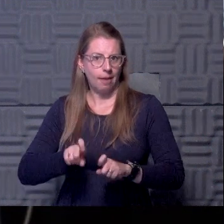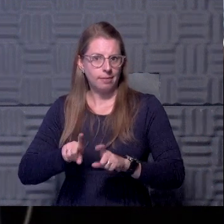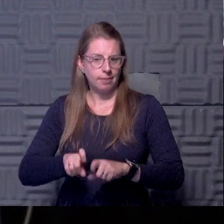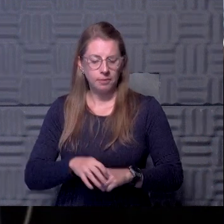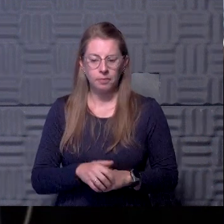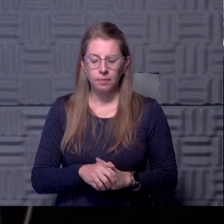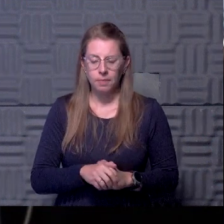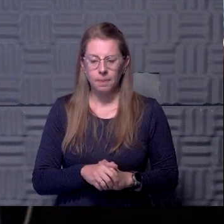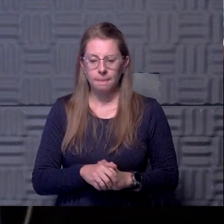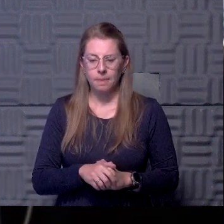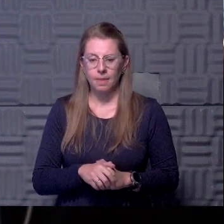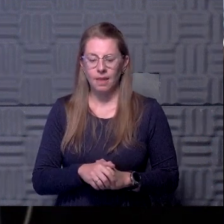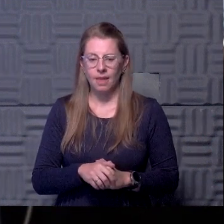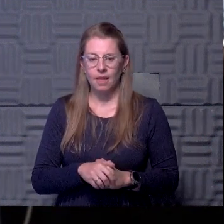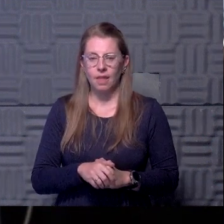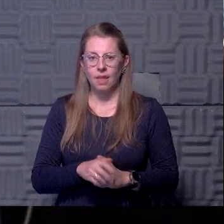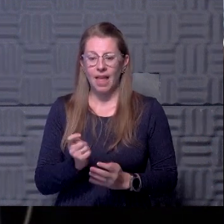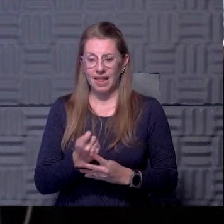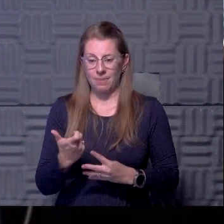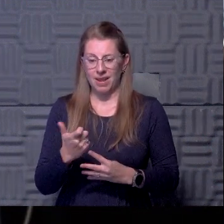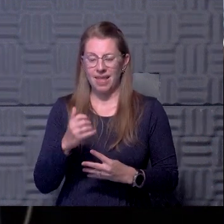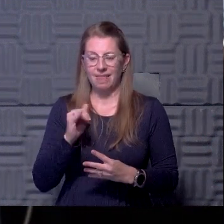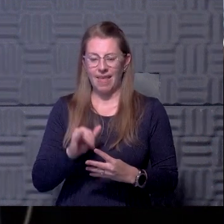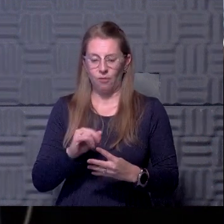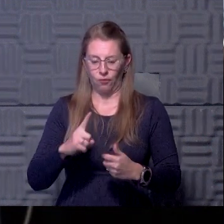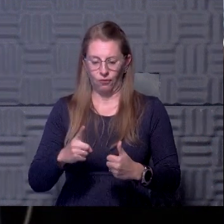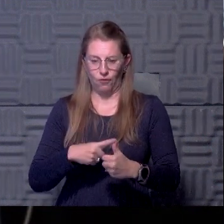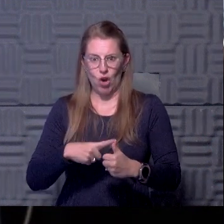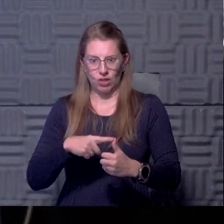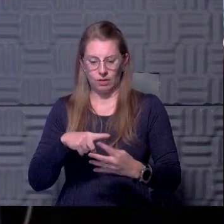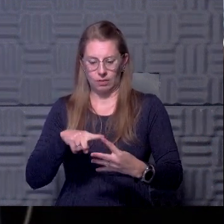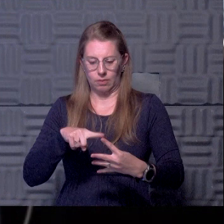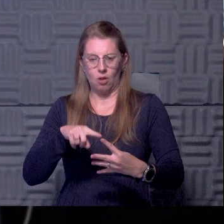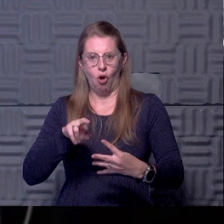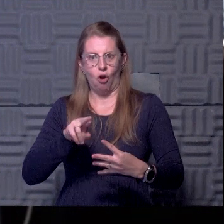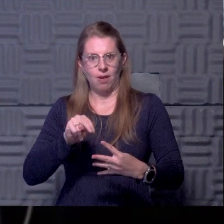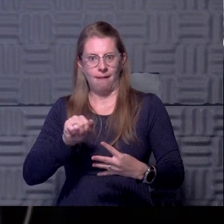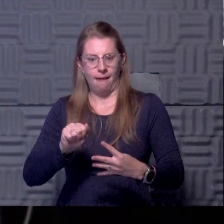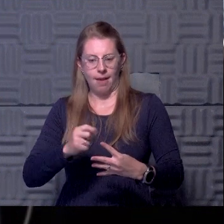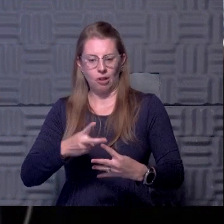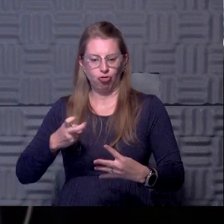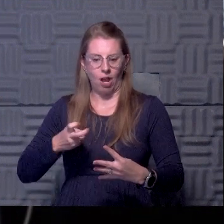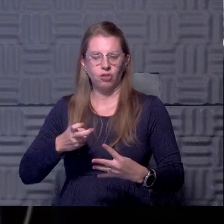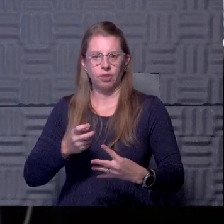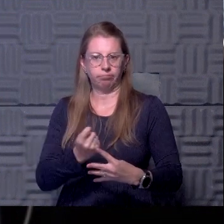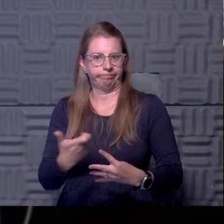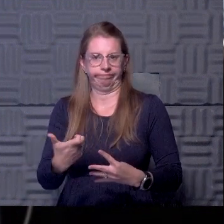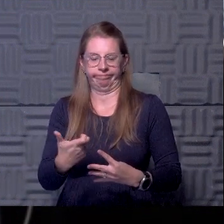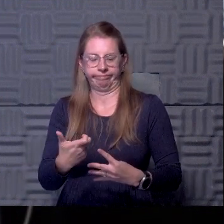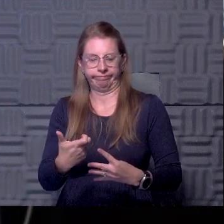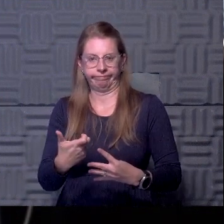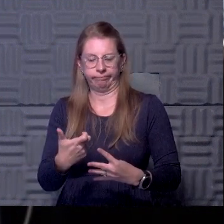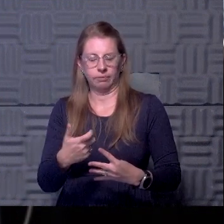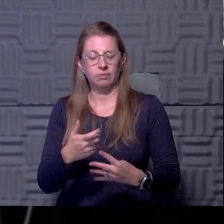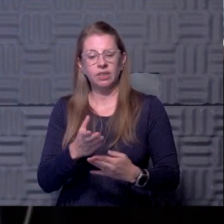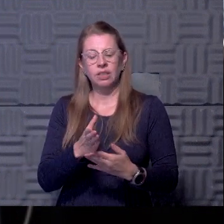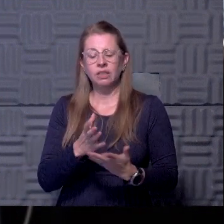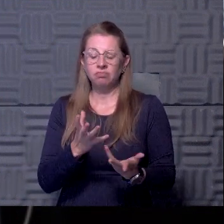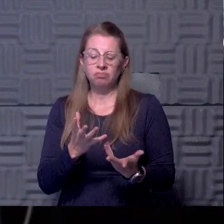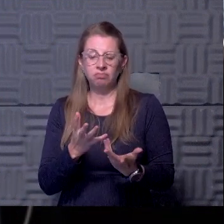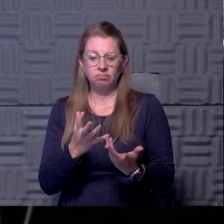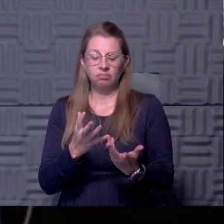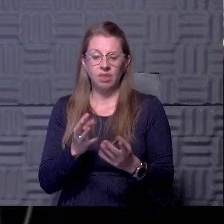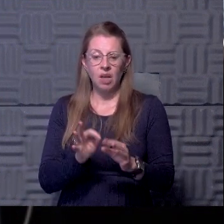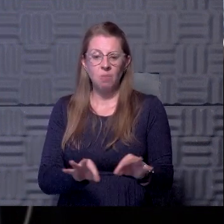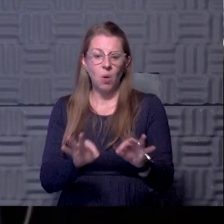They've eliminated that test, that first step, which is the RNA extraction. And to some degree, that's valuable because there's